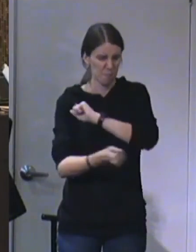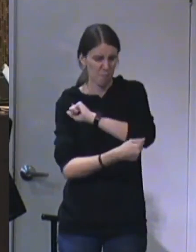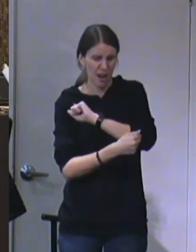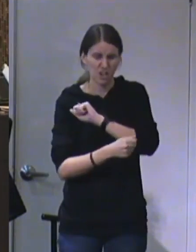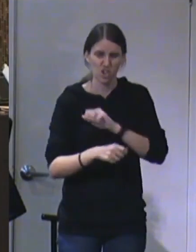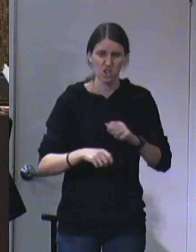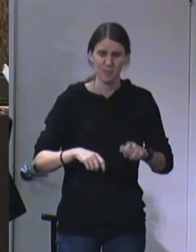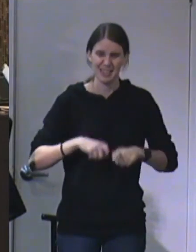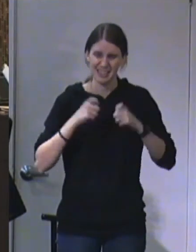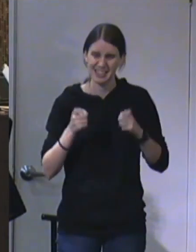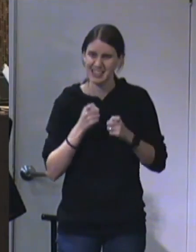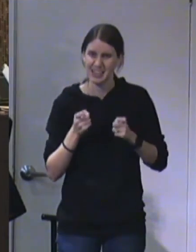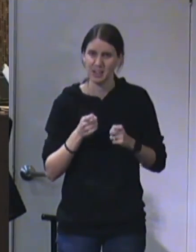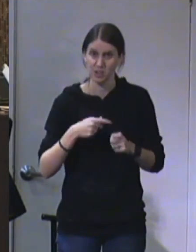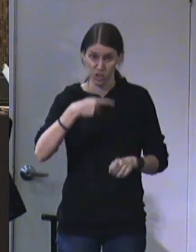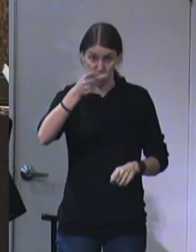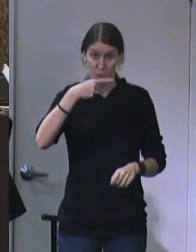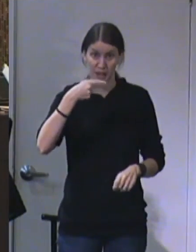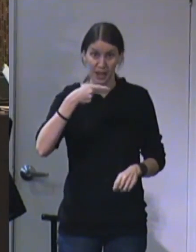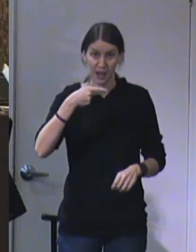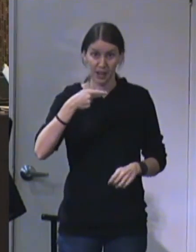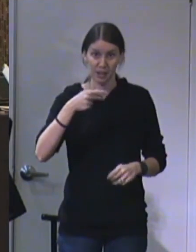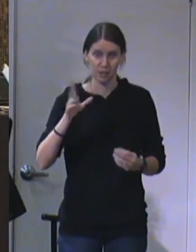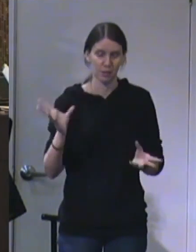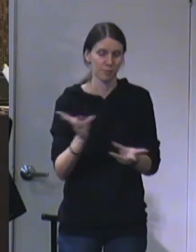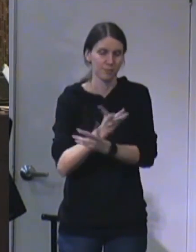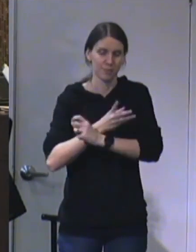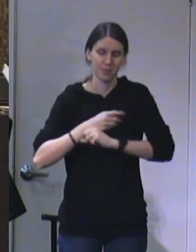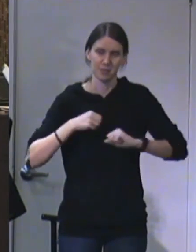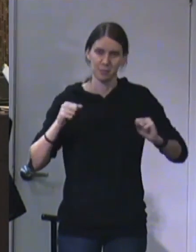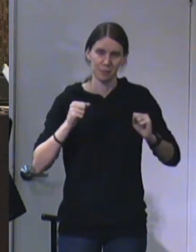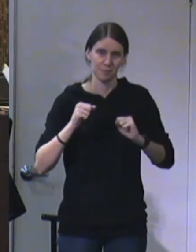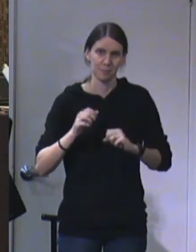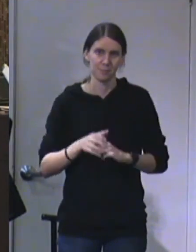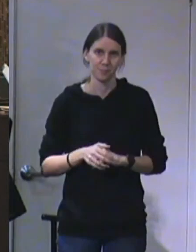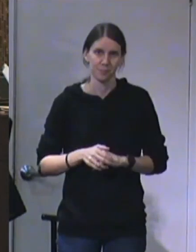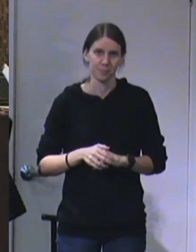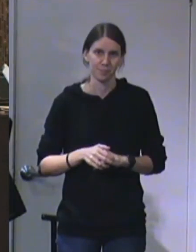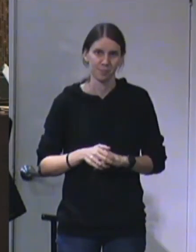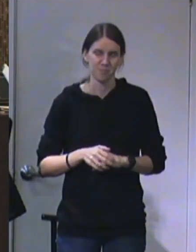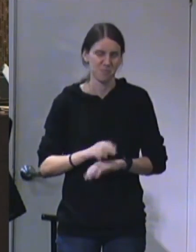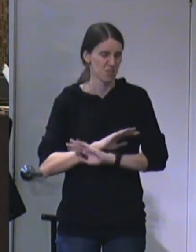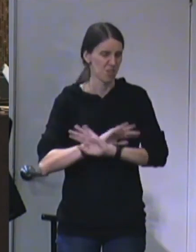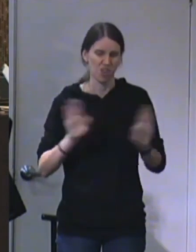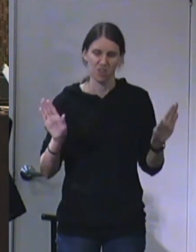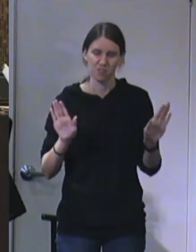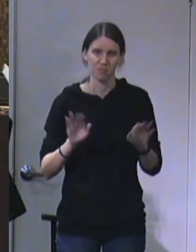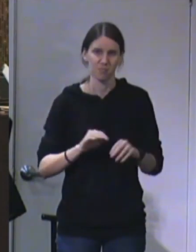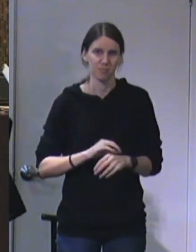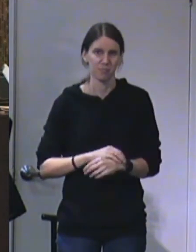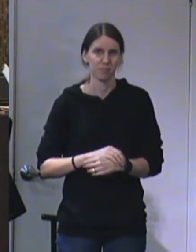sins that we have had is wiped clean. It's not there.